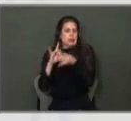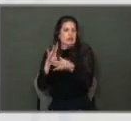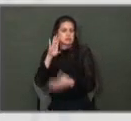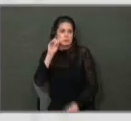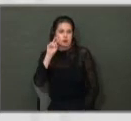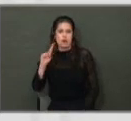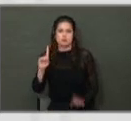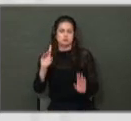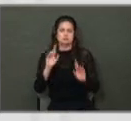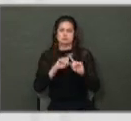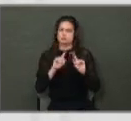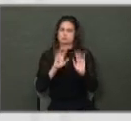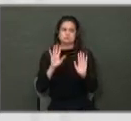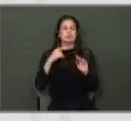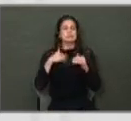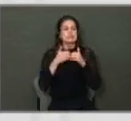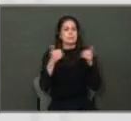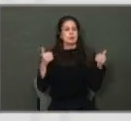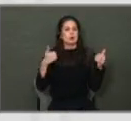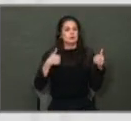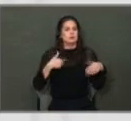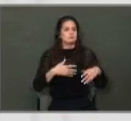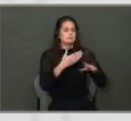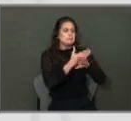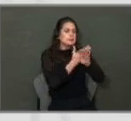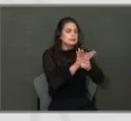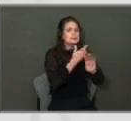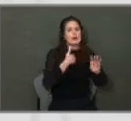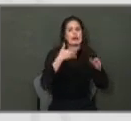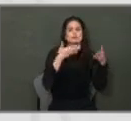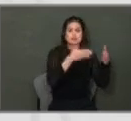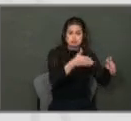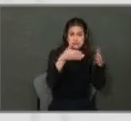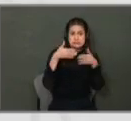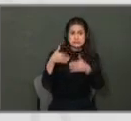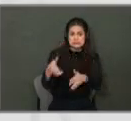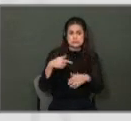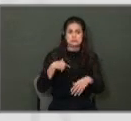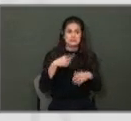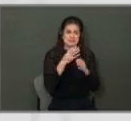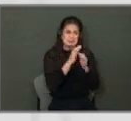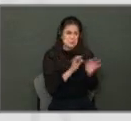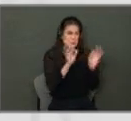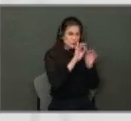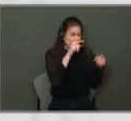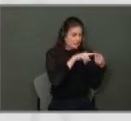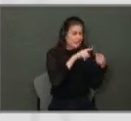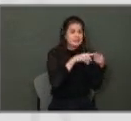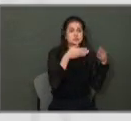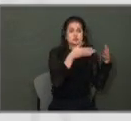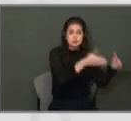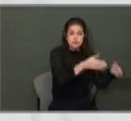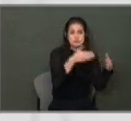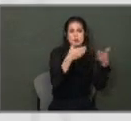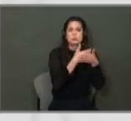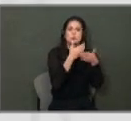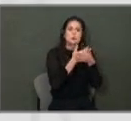This is maintaining our streets. And, you know, the two biggest categories on this list are streets and new sidewalks.